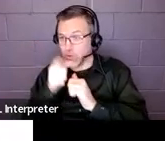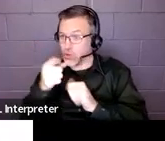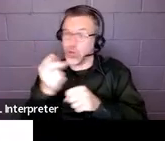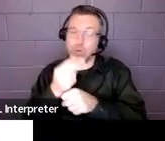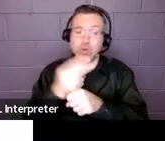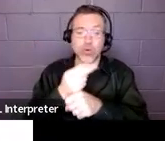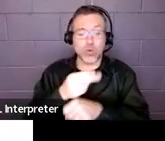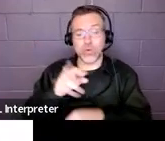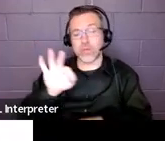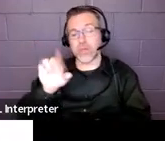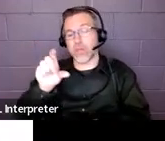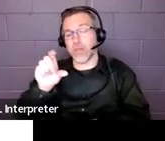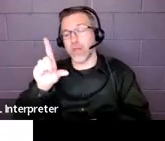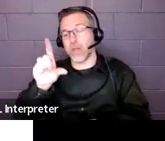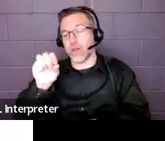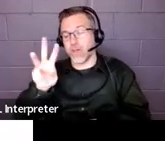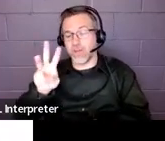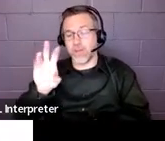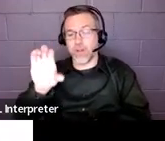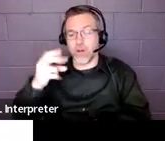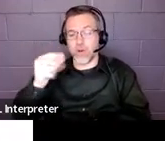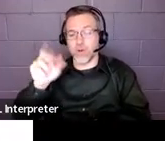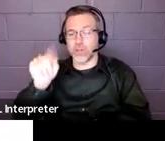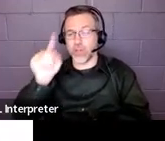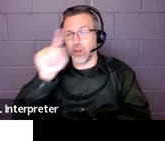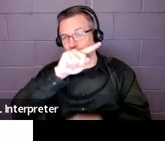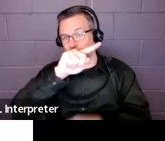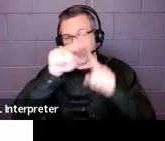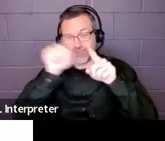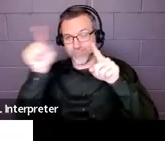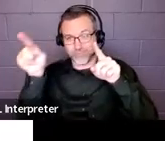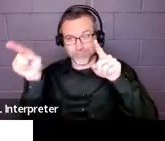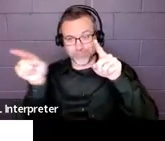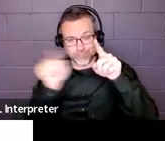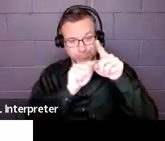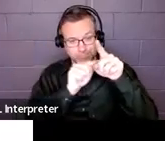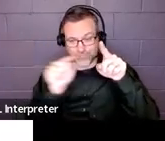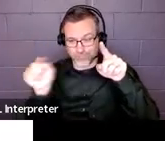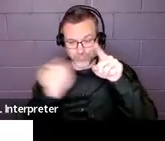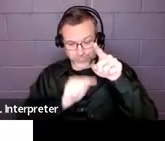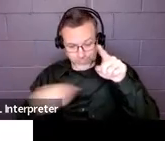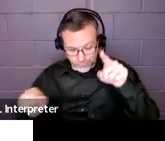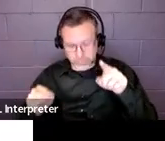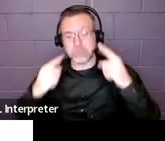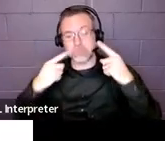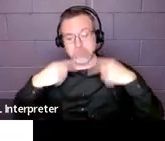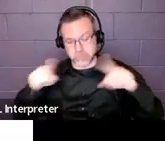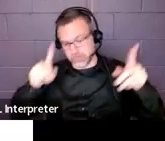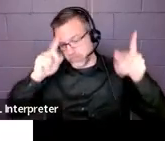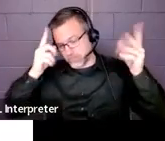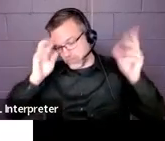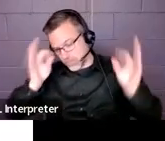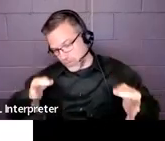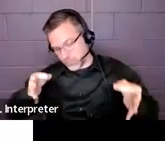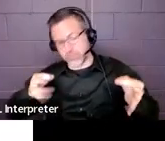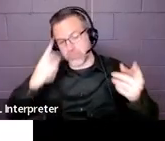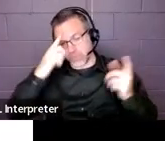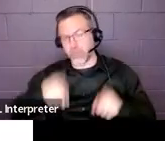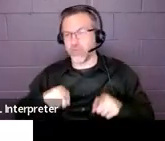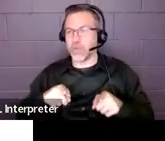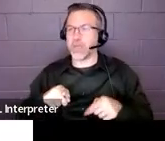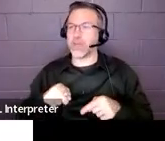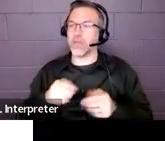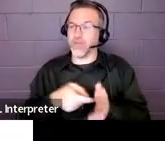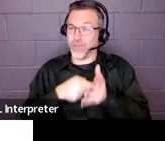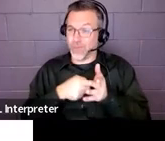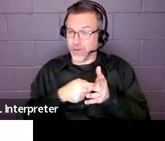why that's the appropriate assessment for the child is required in that section of the IEP.